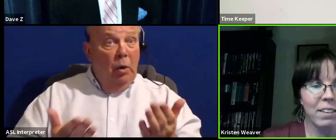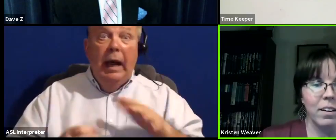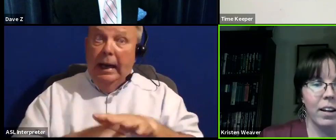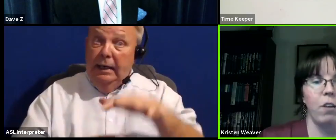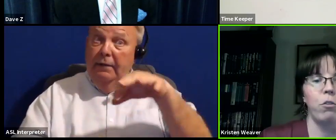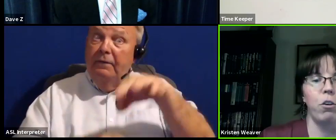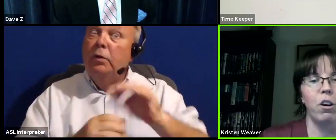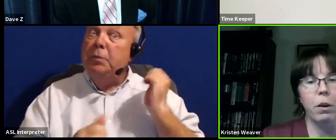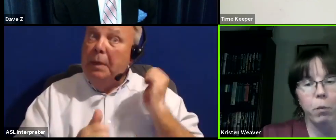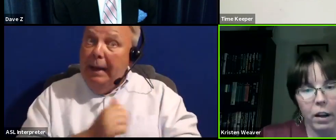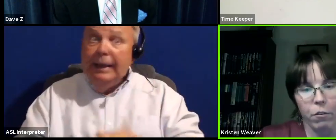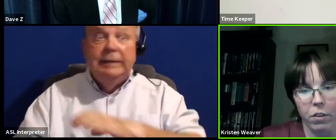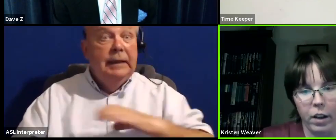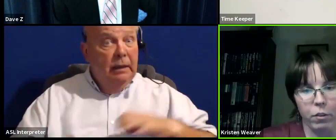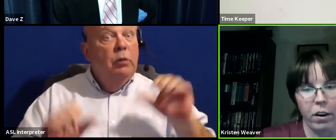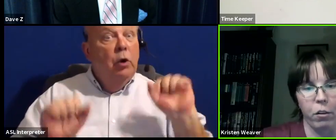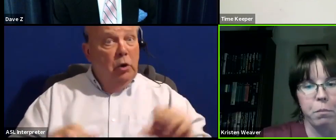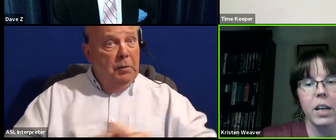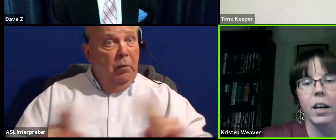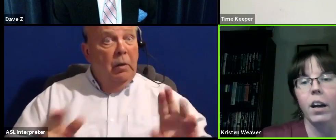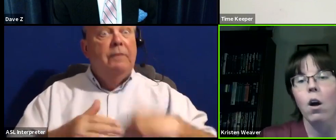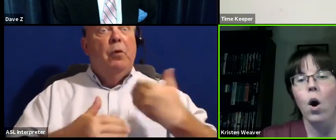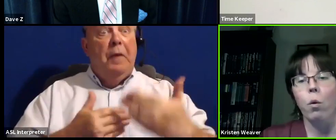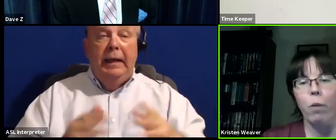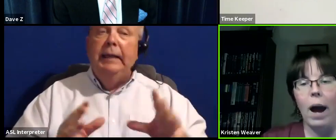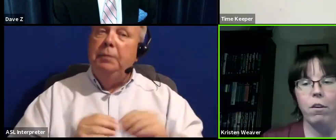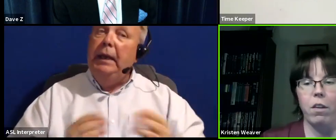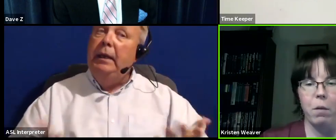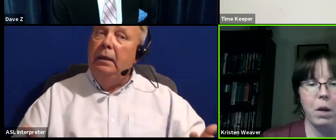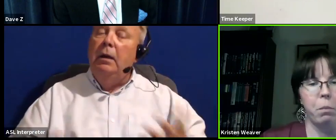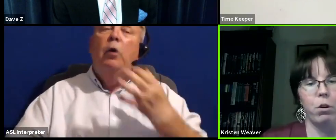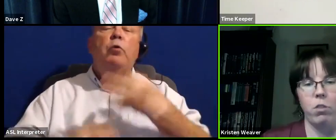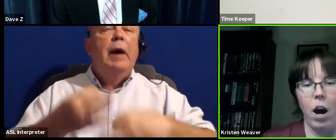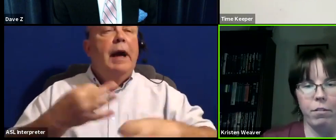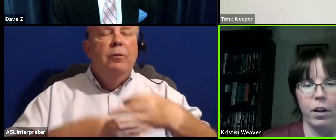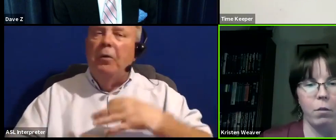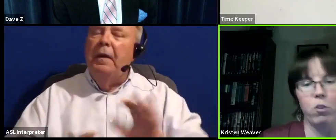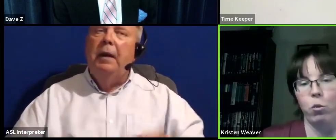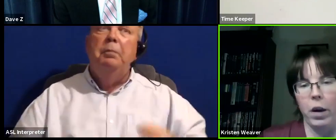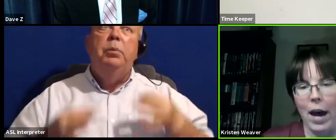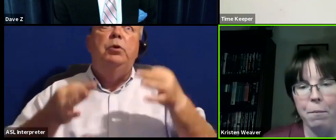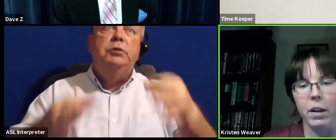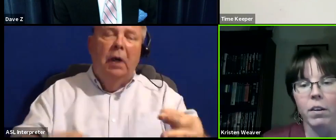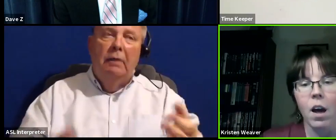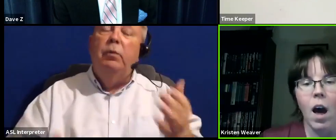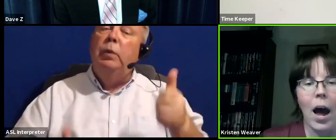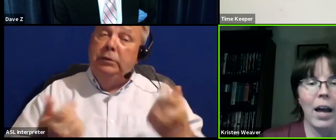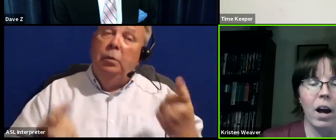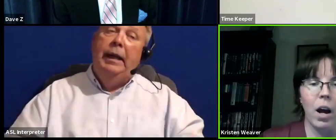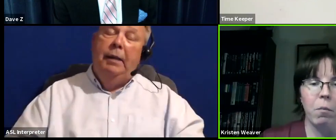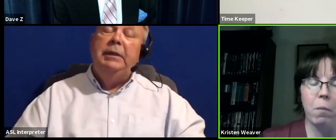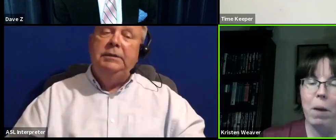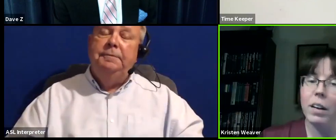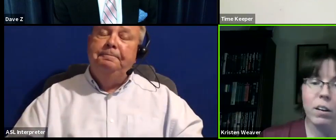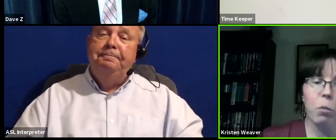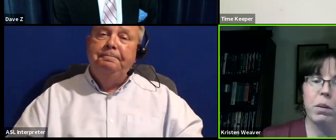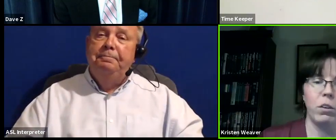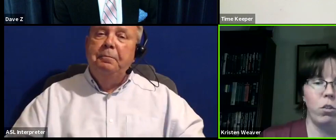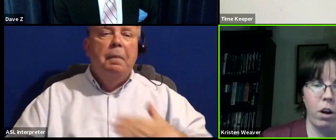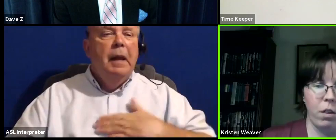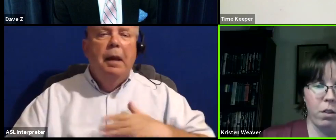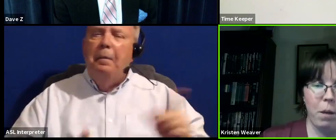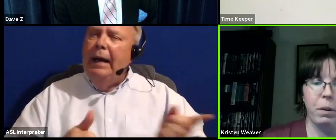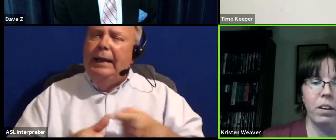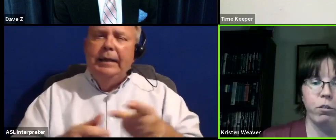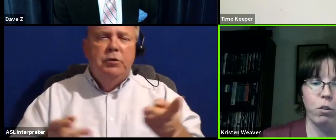to be passed in council could have been ready for the next regular meeting rather than it being pushed off again, which is what happened. And my initial